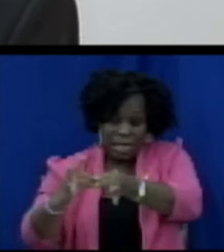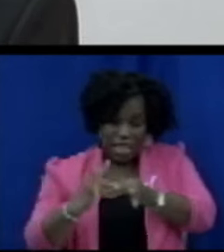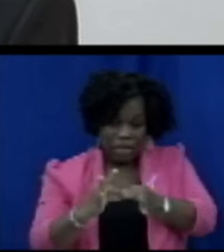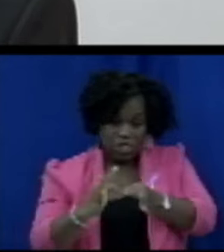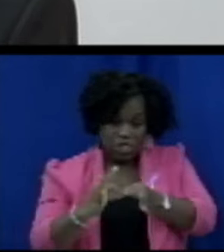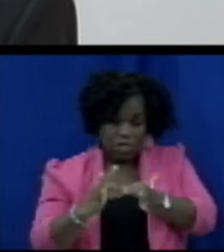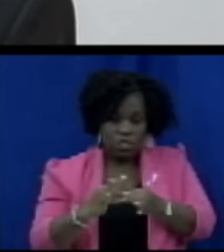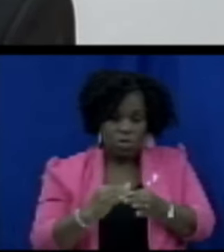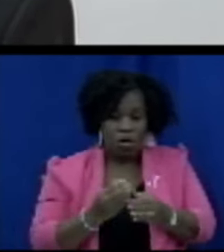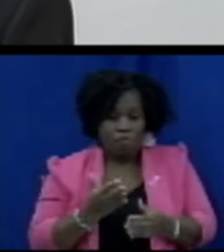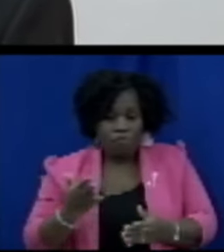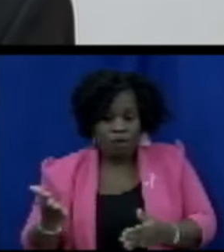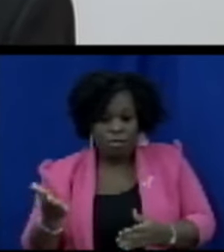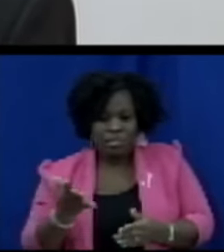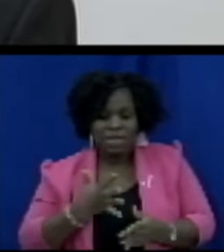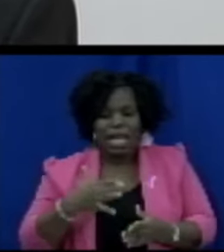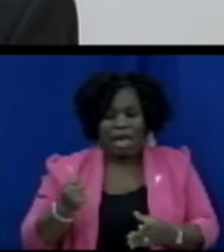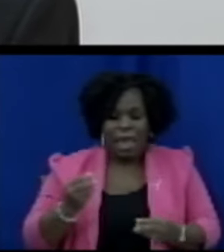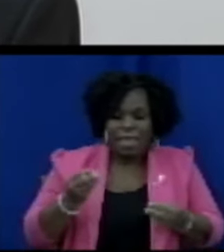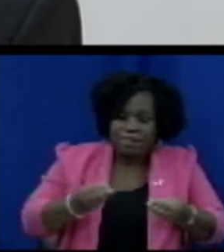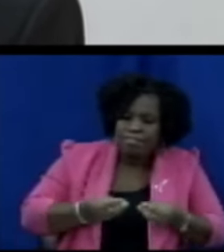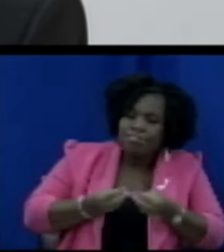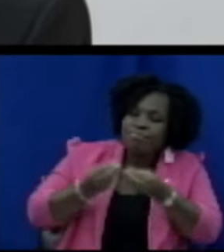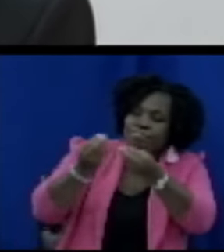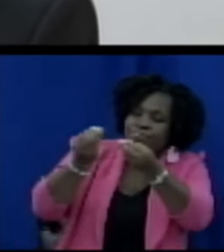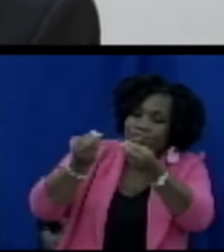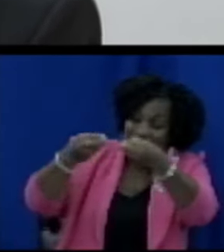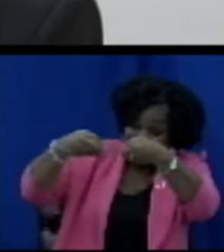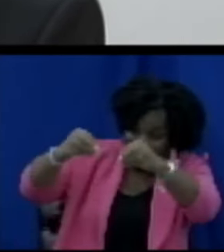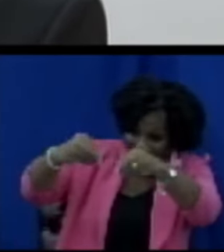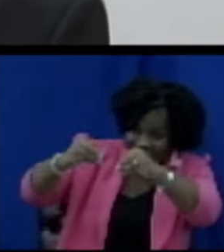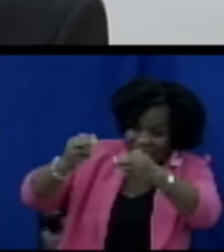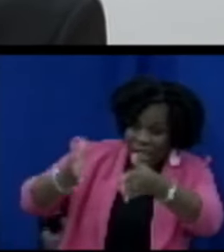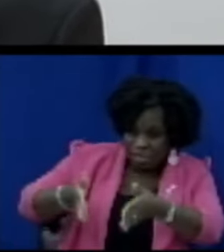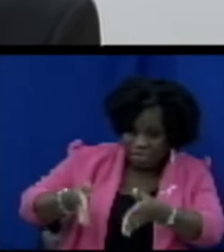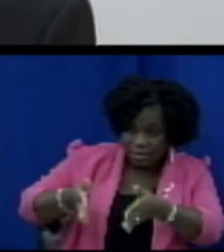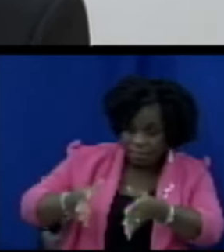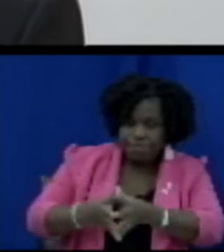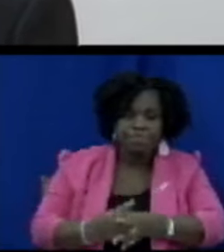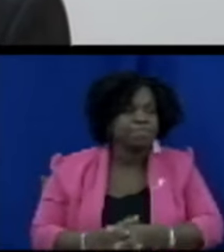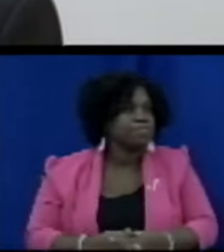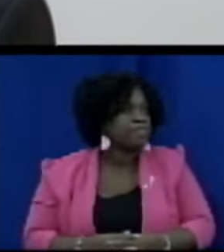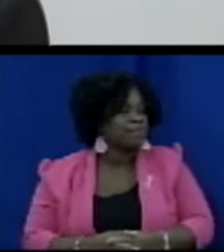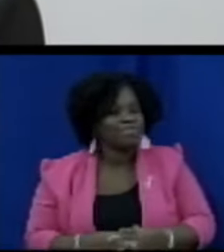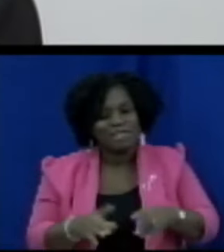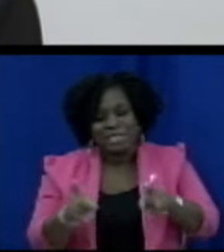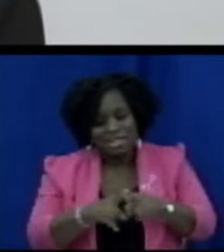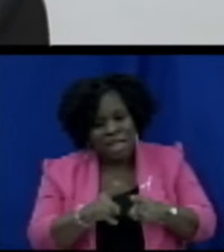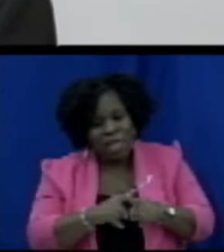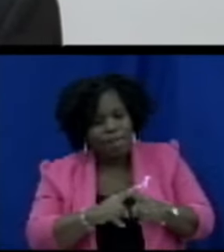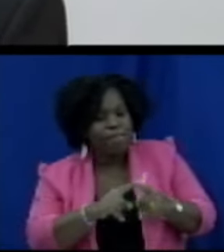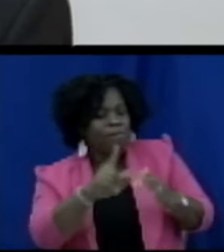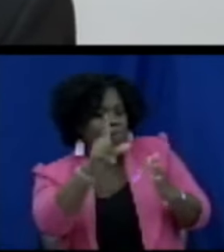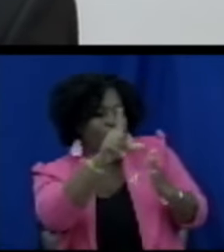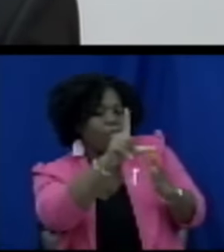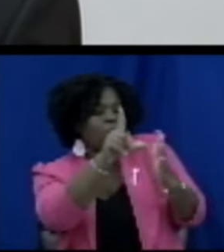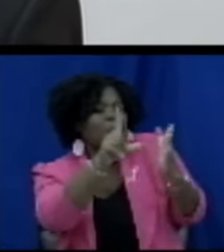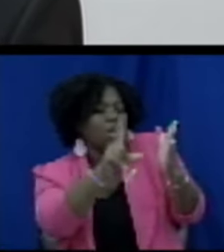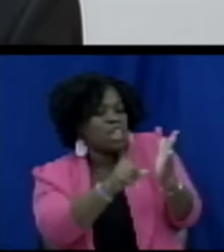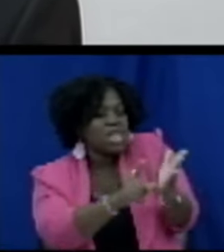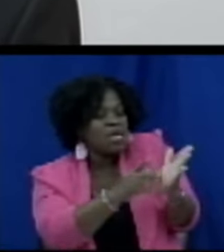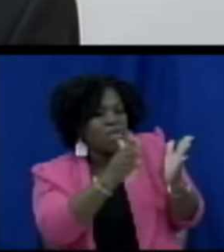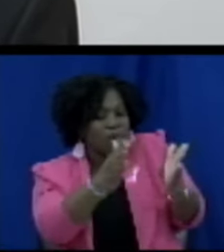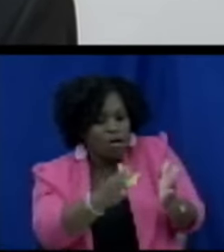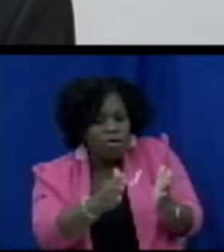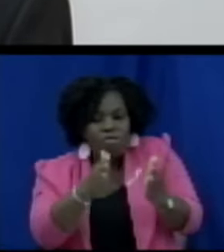the bill establishes administrative and legal frameworks for the